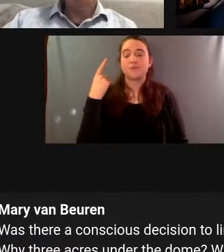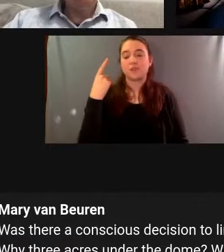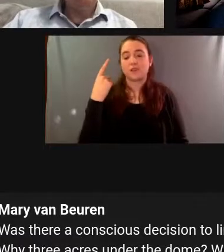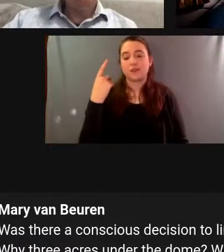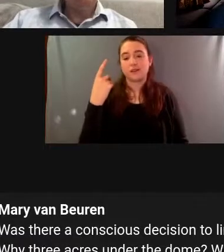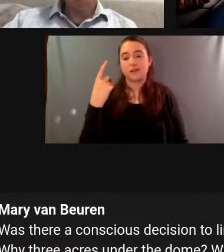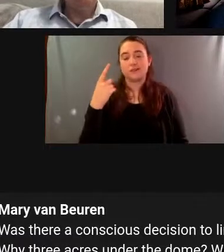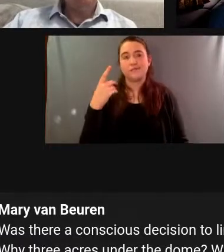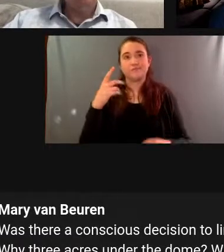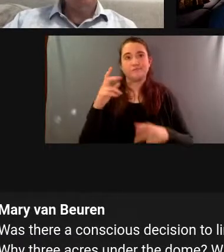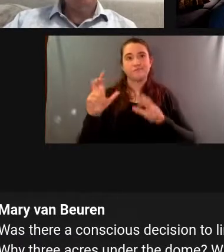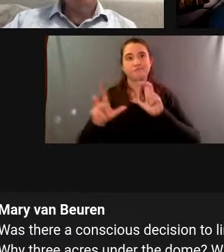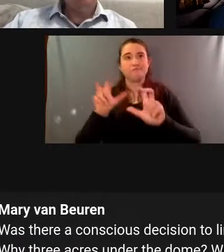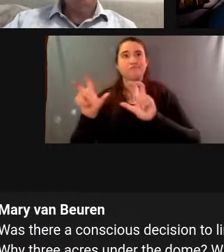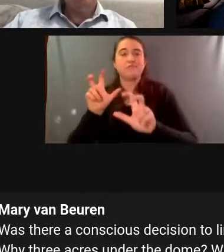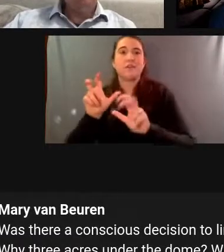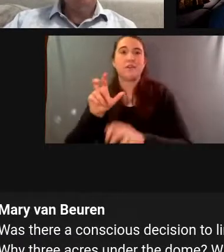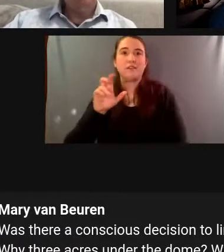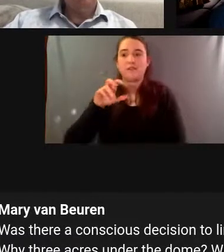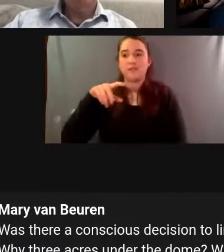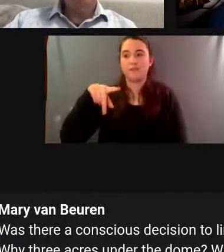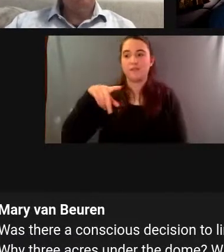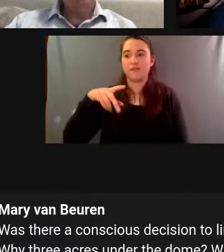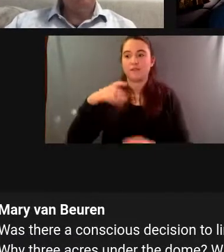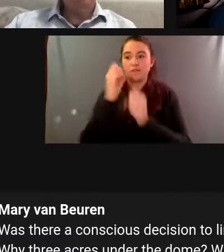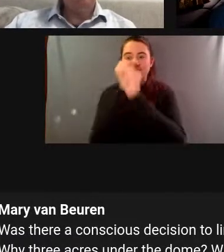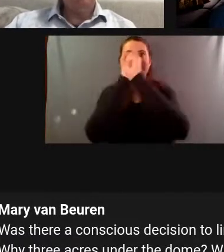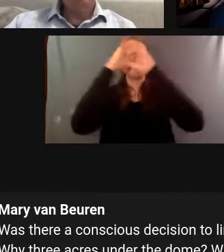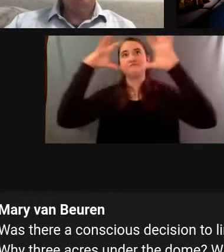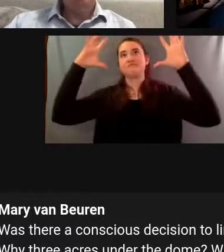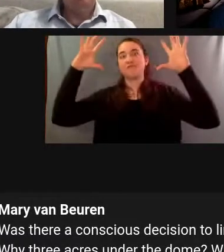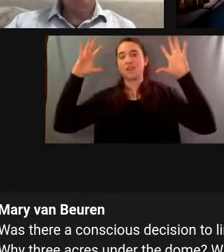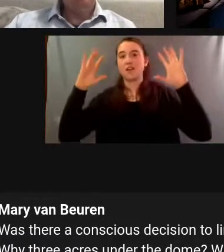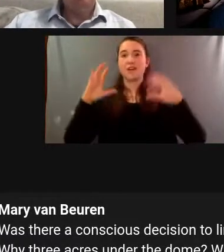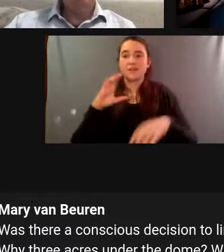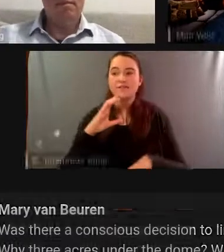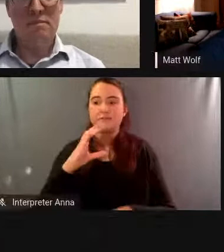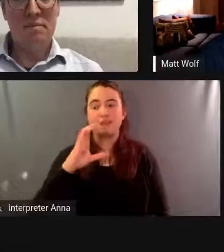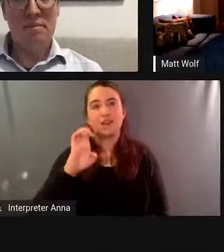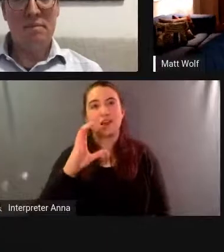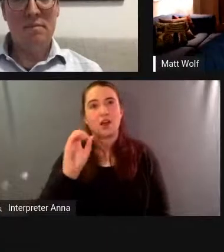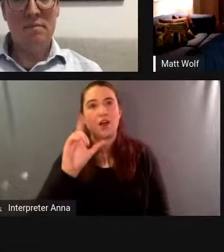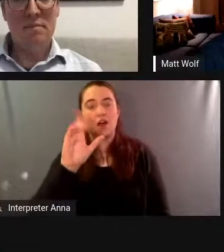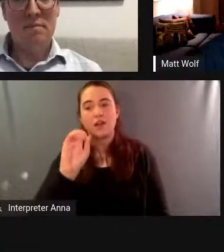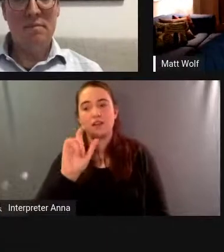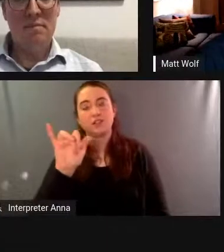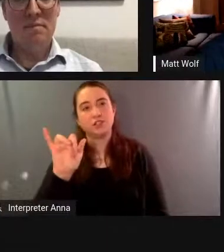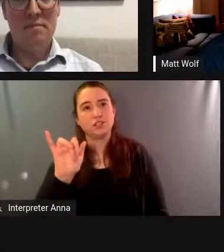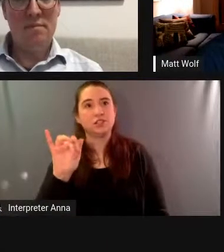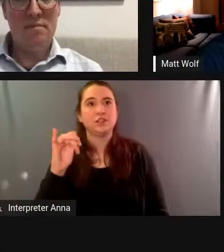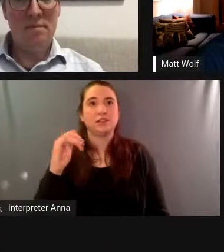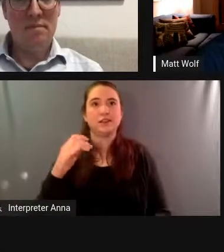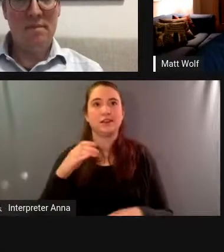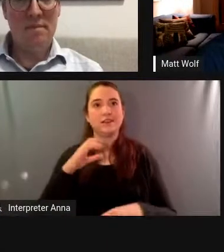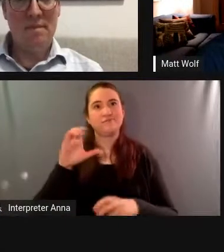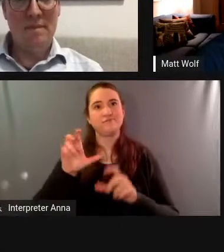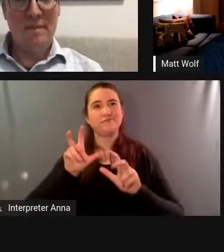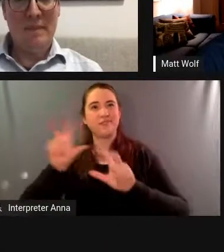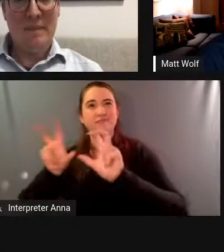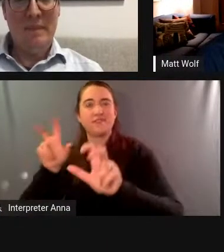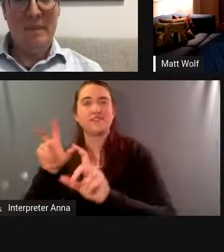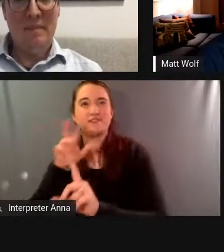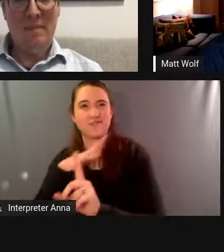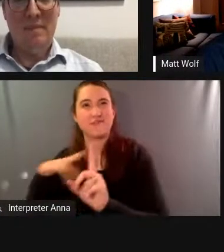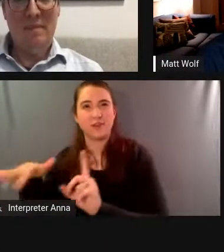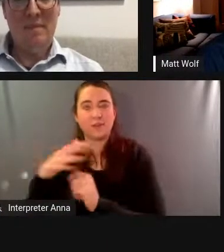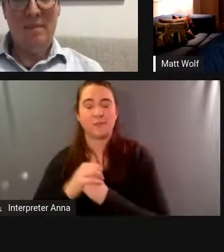feel ecology projects that do benefit and pay back for the environment so although it was a private